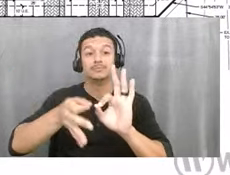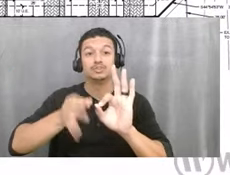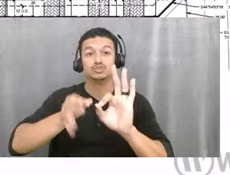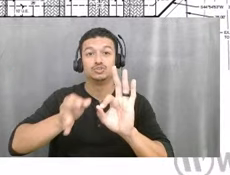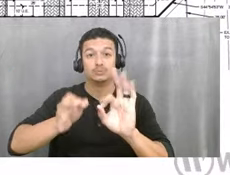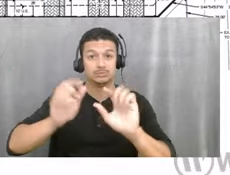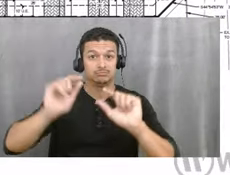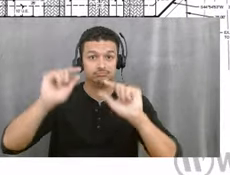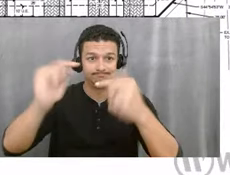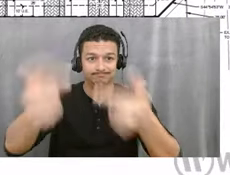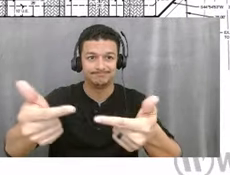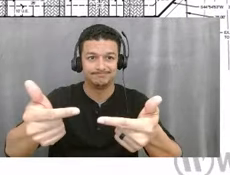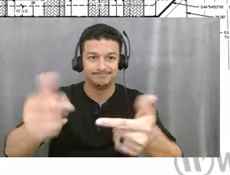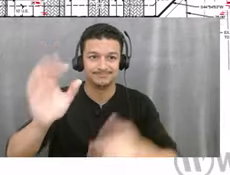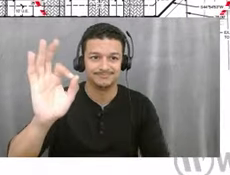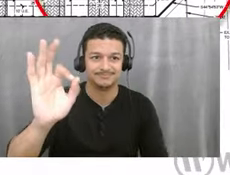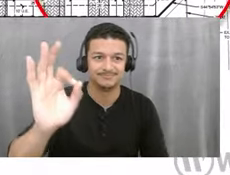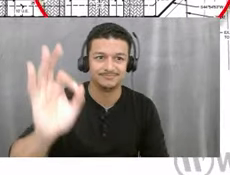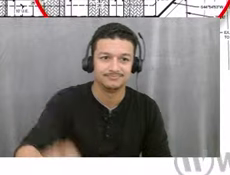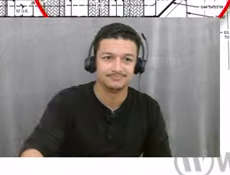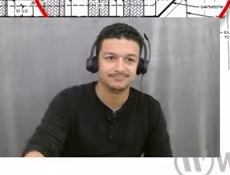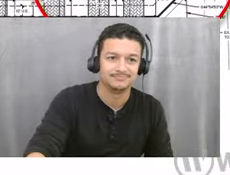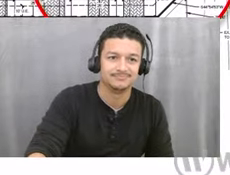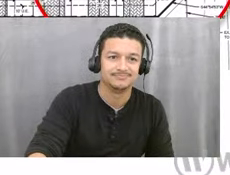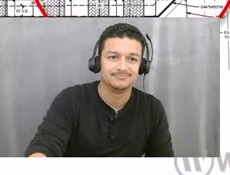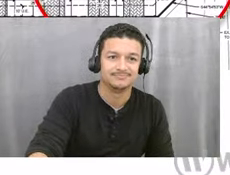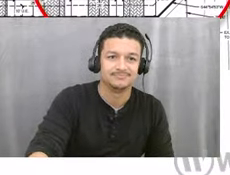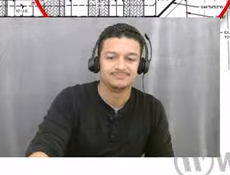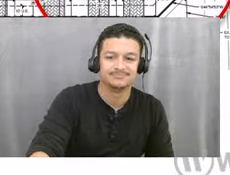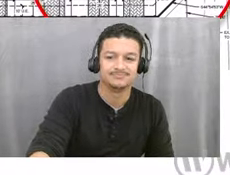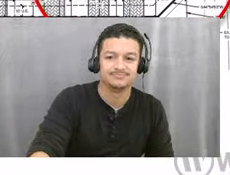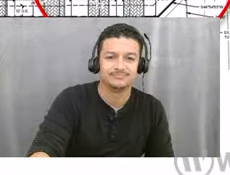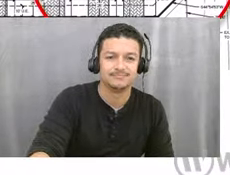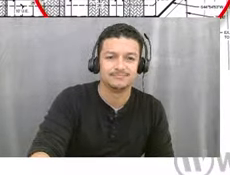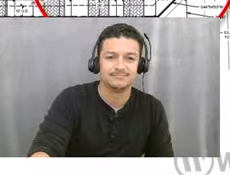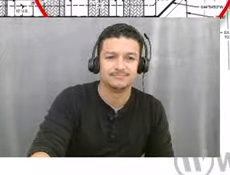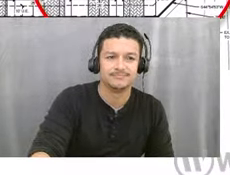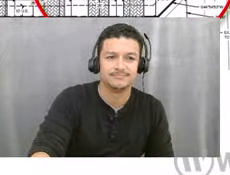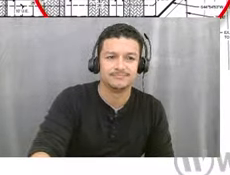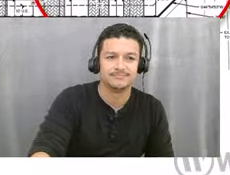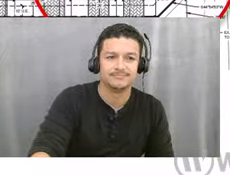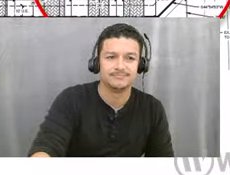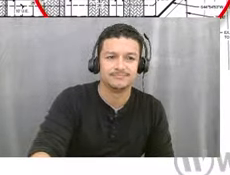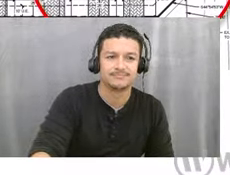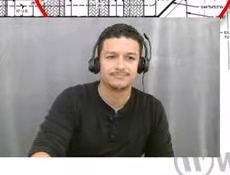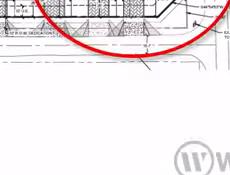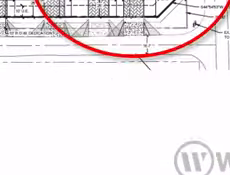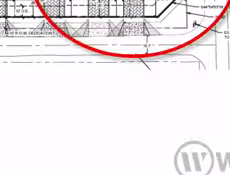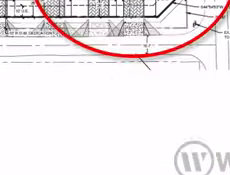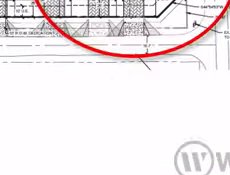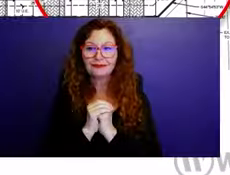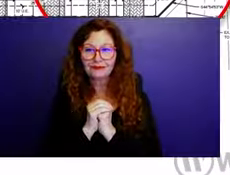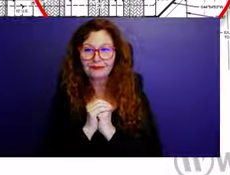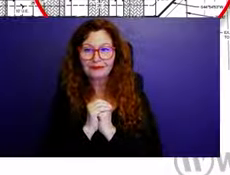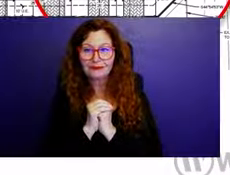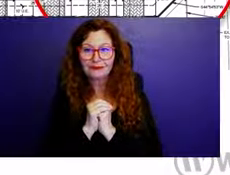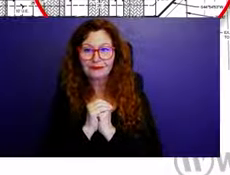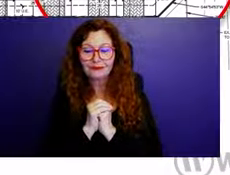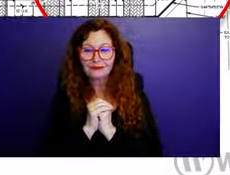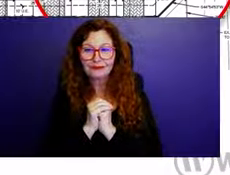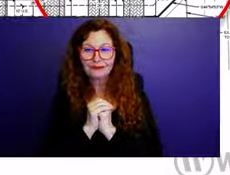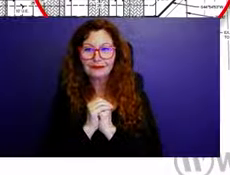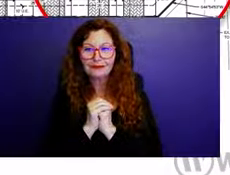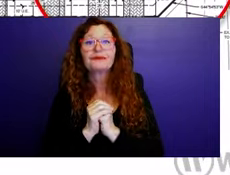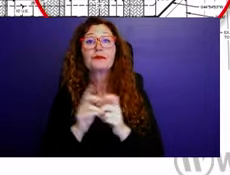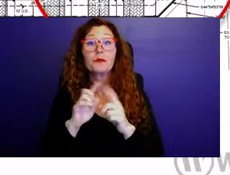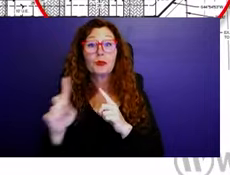surrounding neighborhoods. So that was, um, one change we made. And then we also added, we all, we had a type two landscape buffer to the